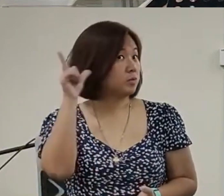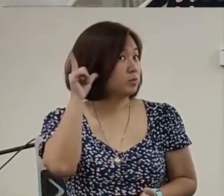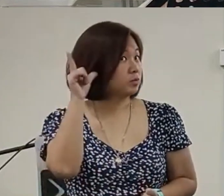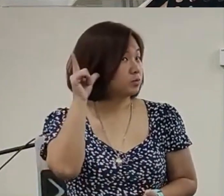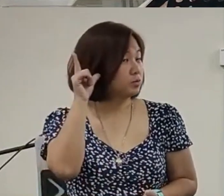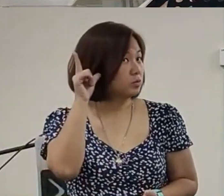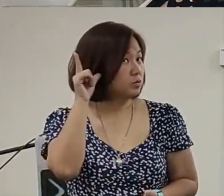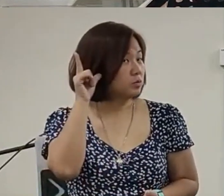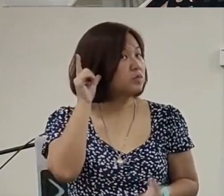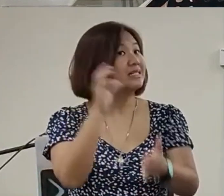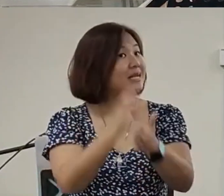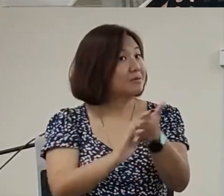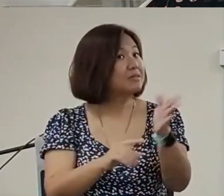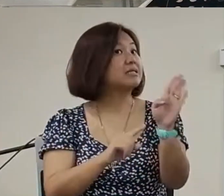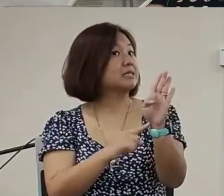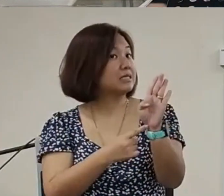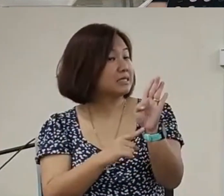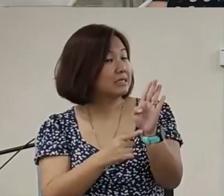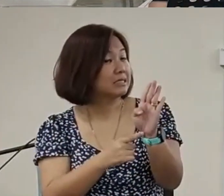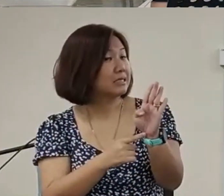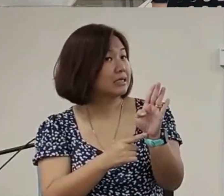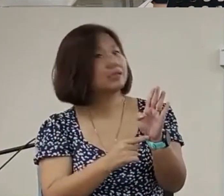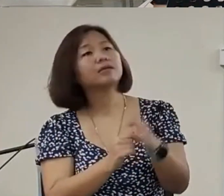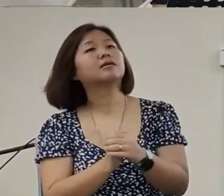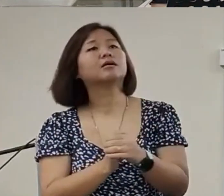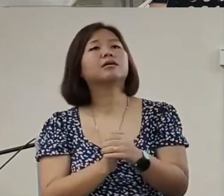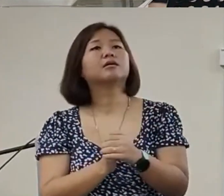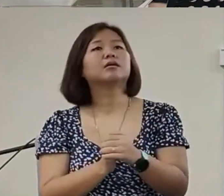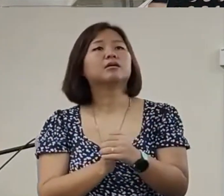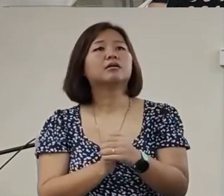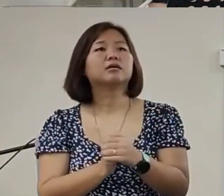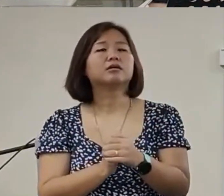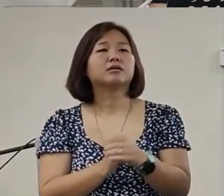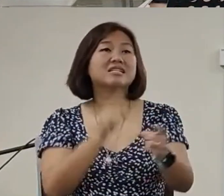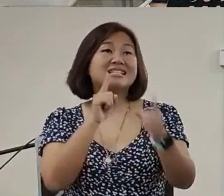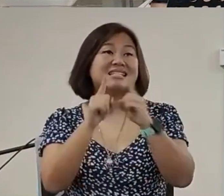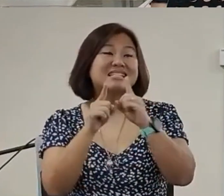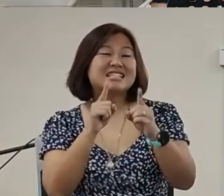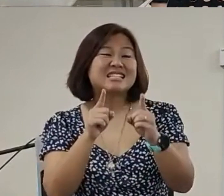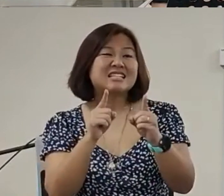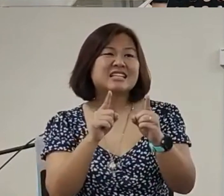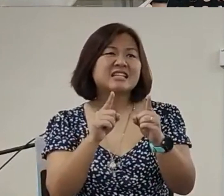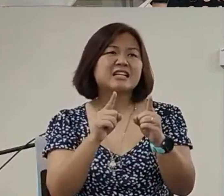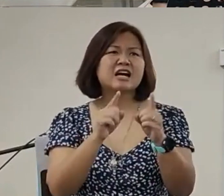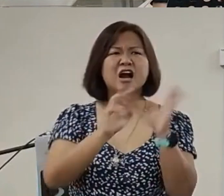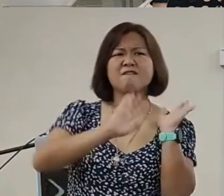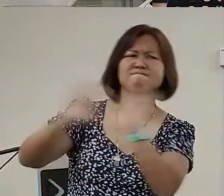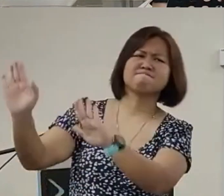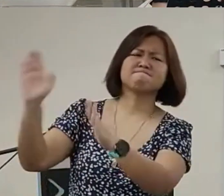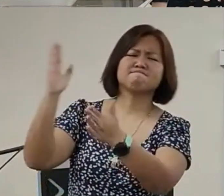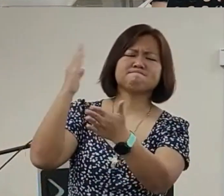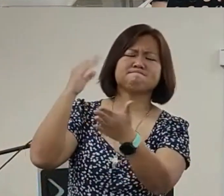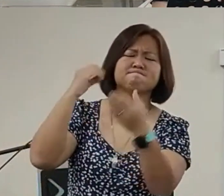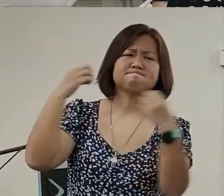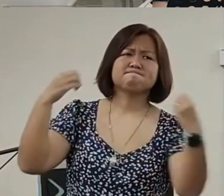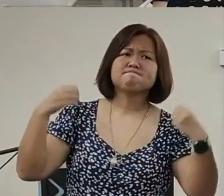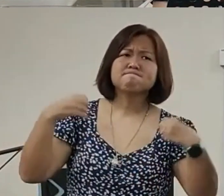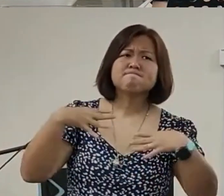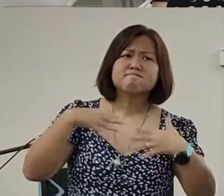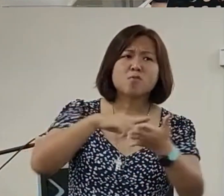chapter begins with thisThere must be a reason whyIt's speaking against fearThe BibleThe Holy Spirit